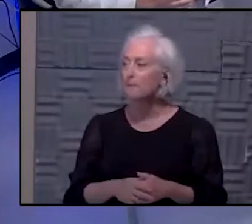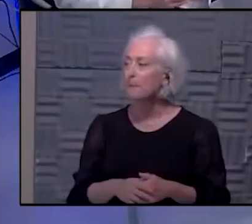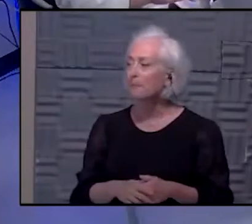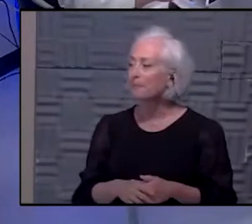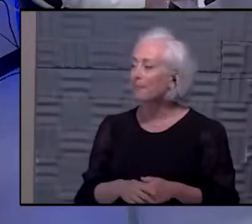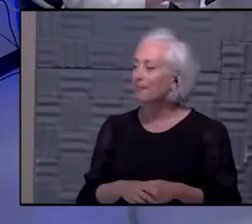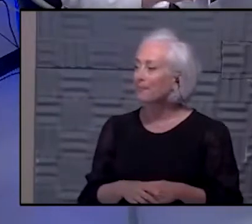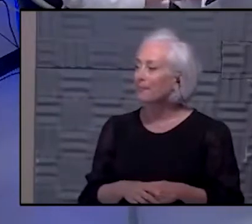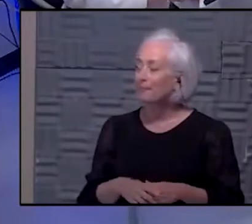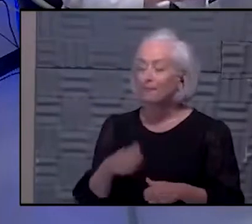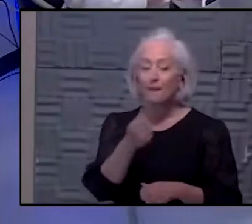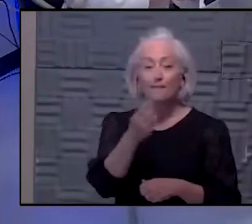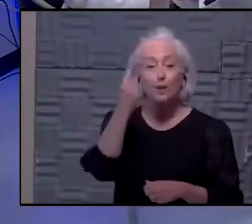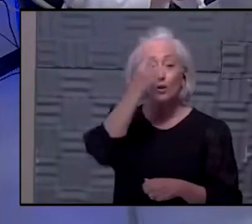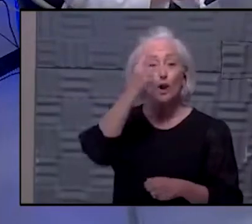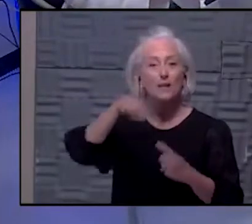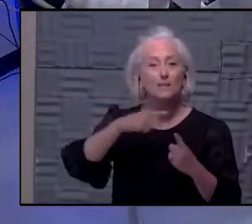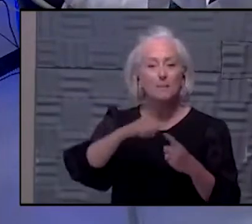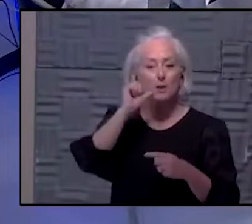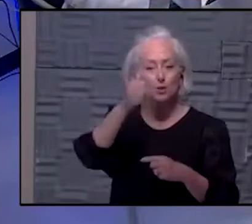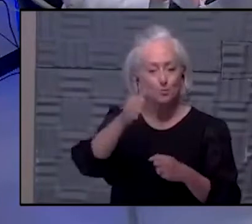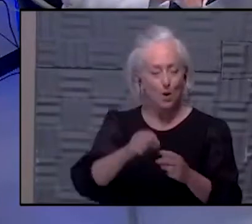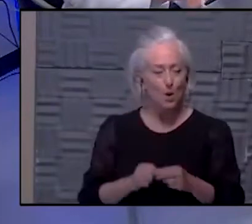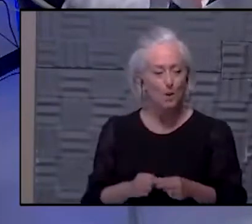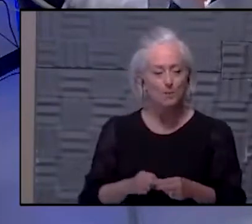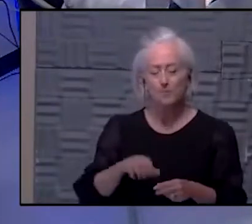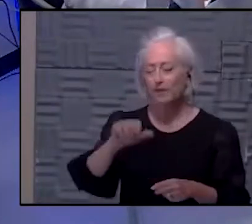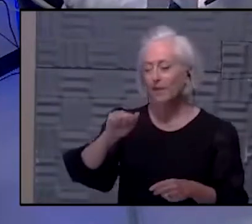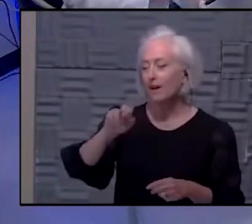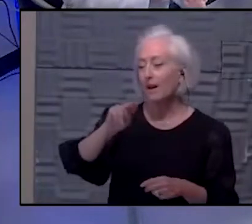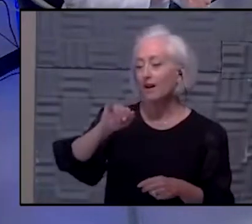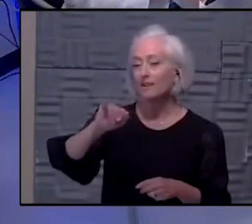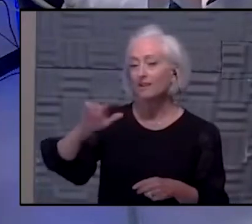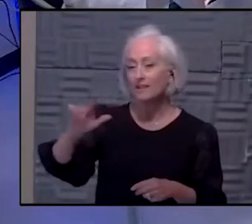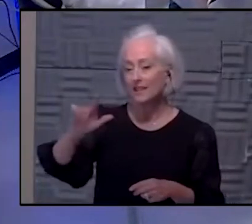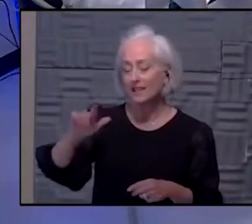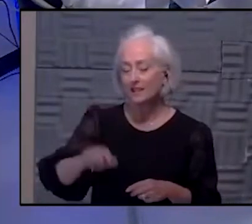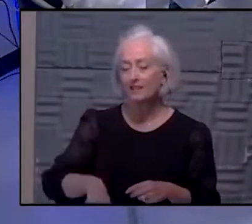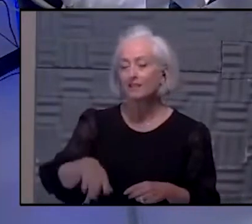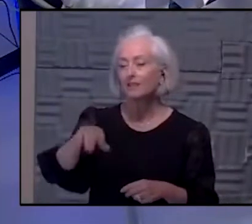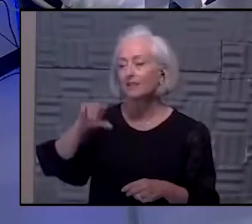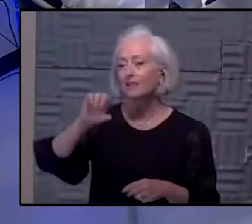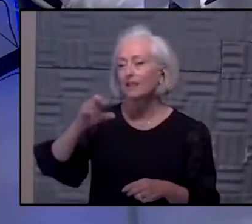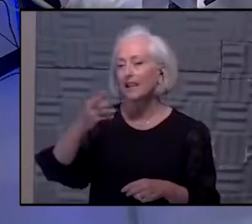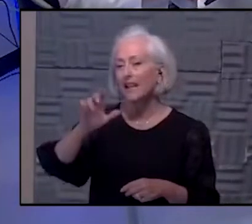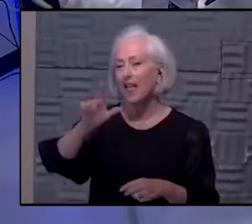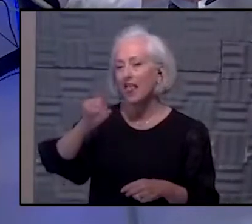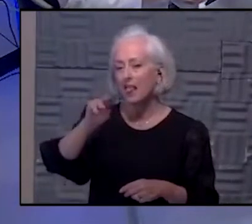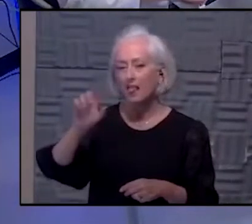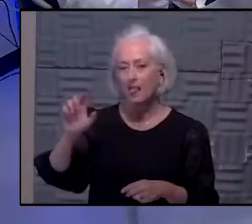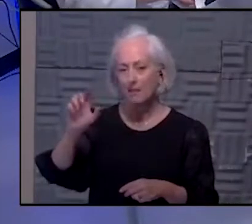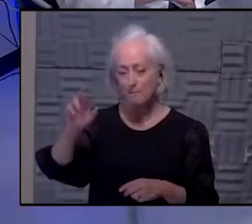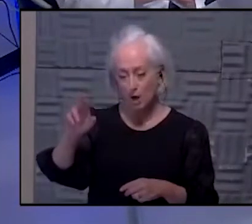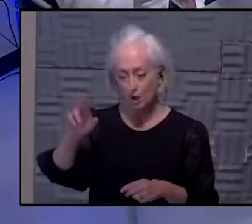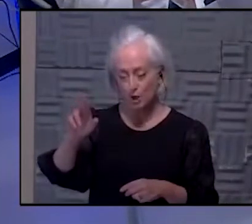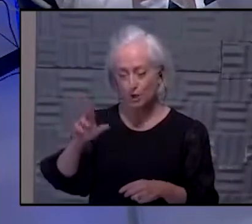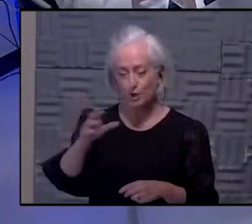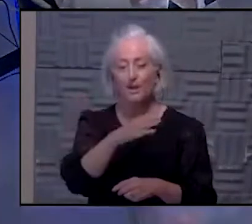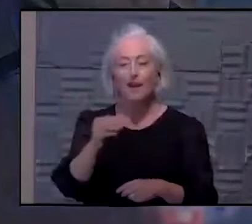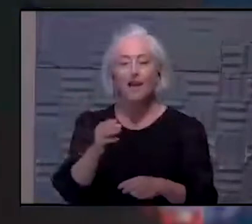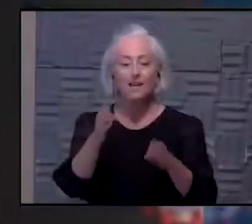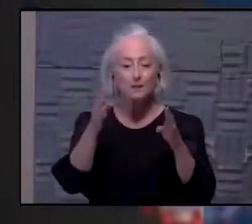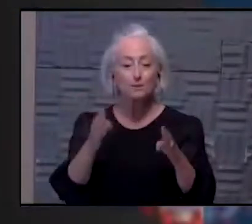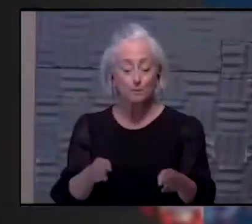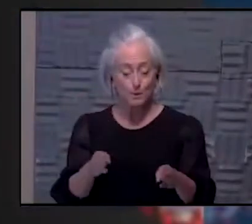of all, a couple of thoughts about tomorrow. Neil Gaulmarker, a long hauler, and his pulmonologist, Dr. Leslie Spikes, are going to be back. So bring your